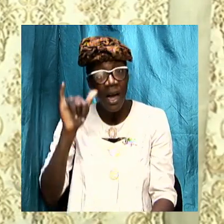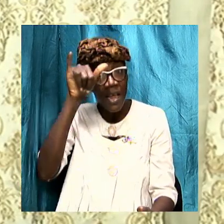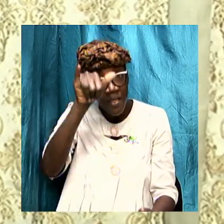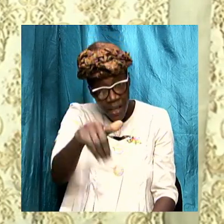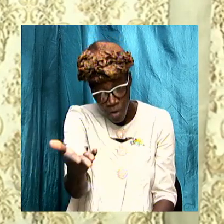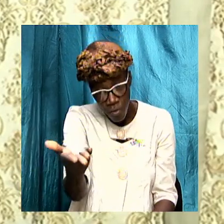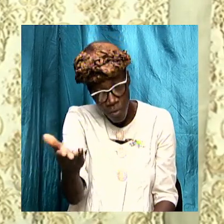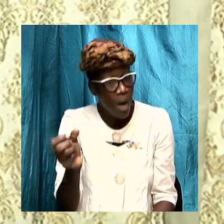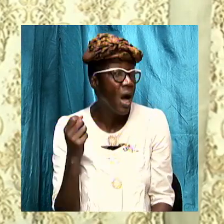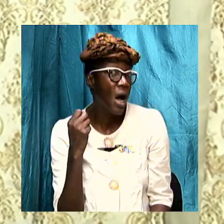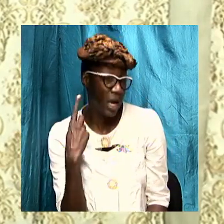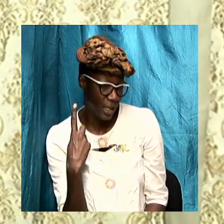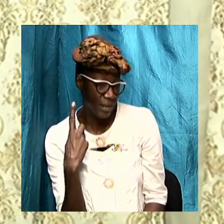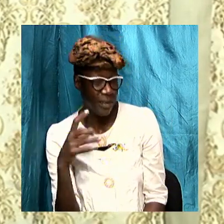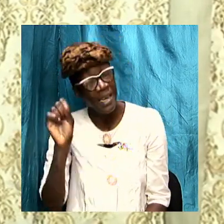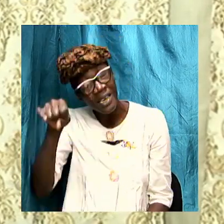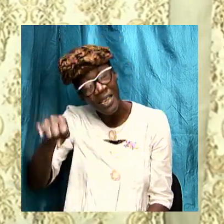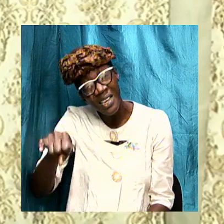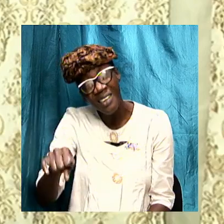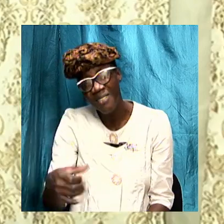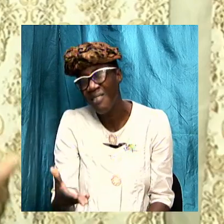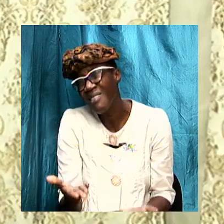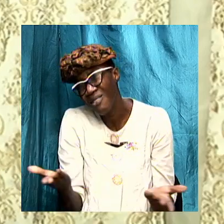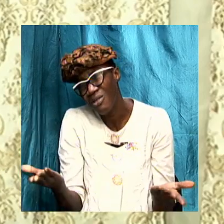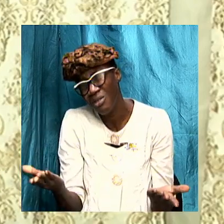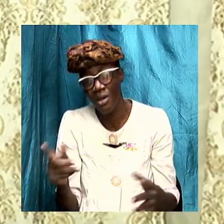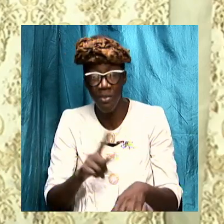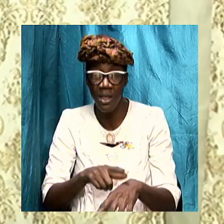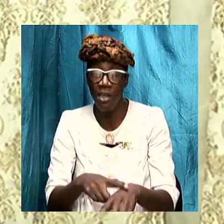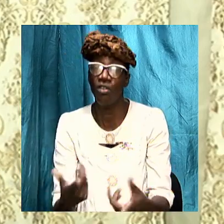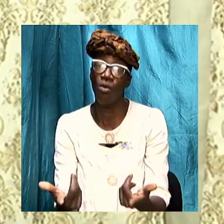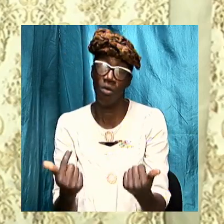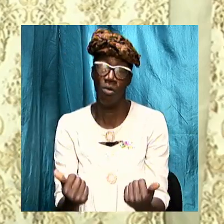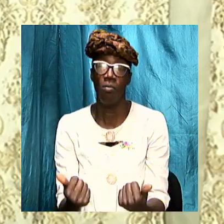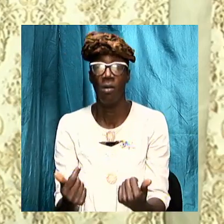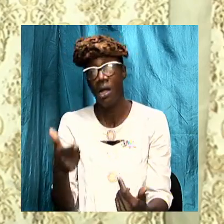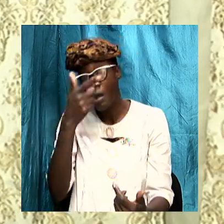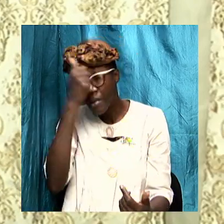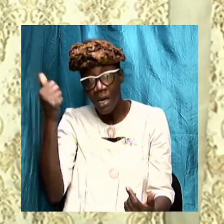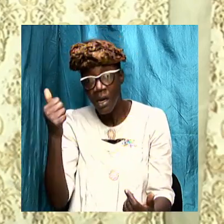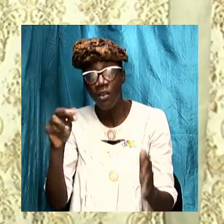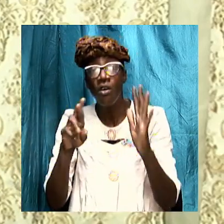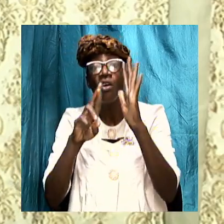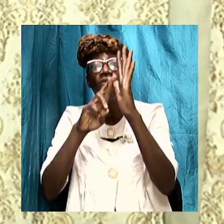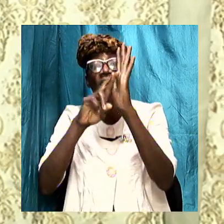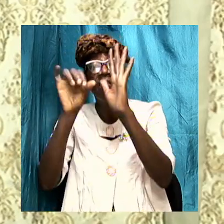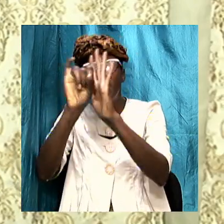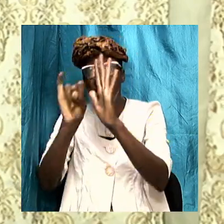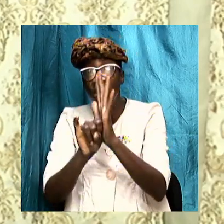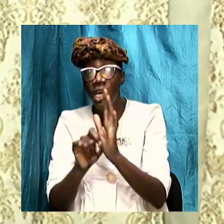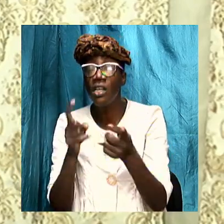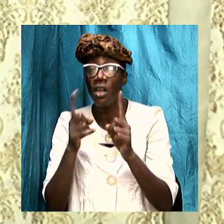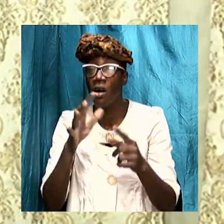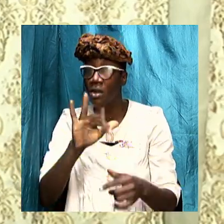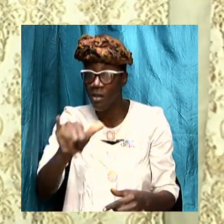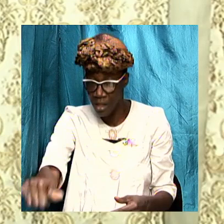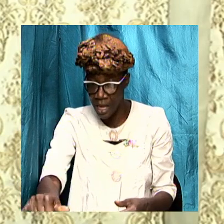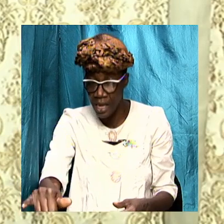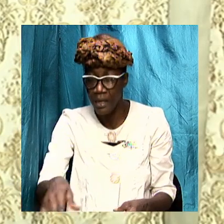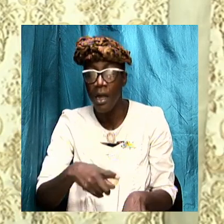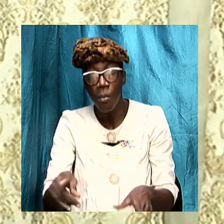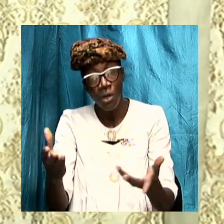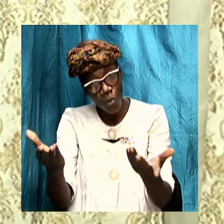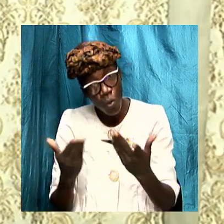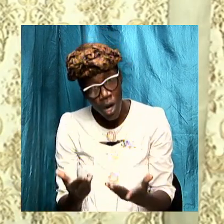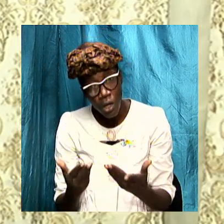yes we might touch upon things that are to come because Revelation speaks to that but I want to put a